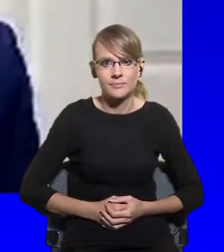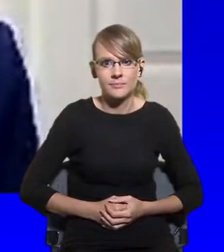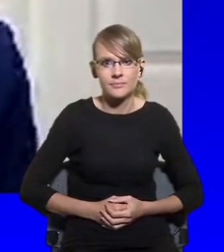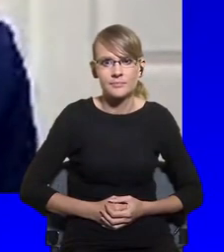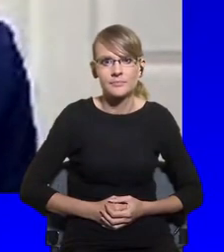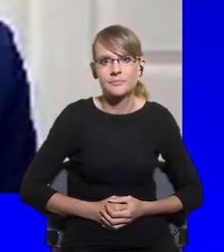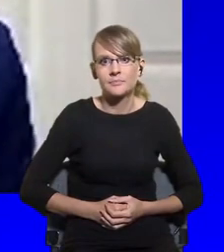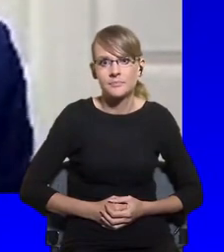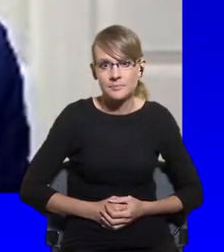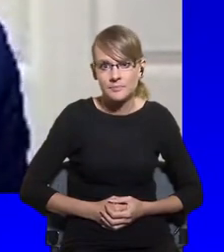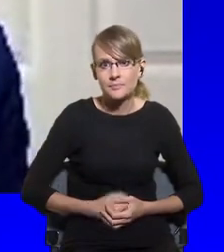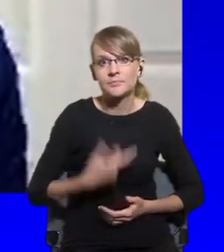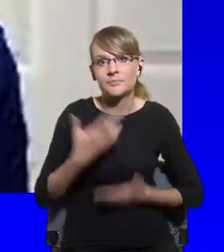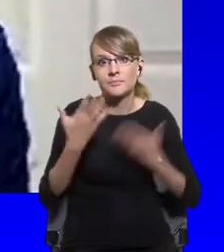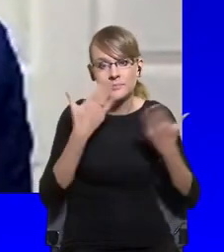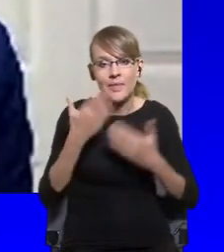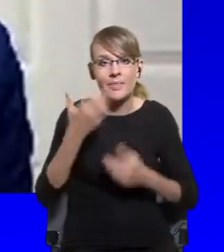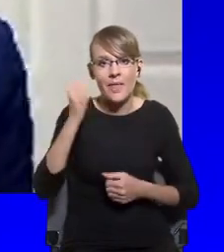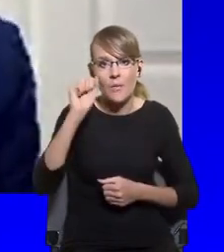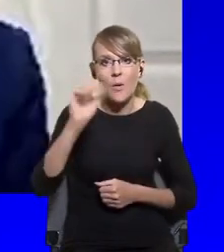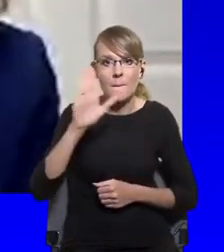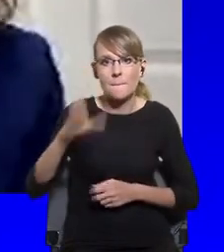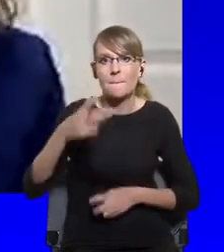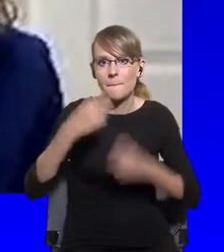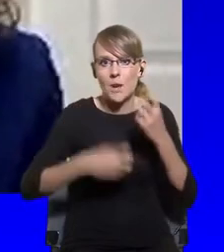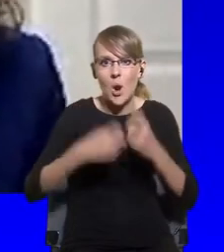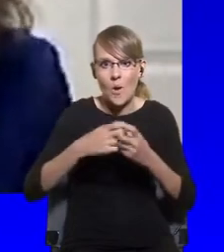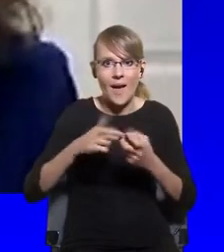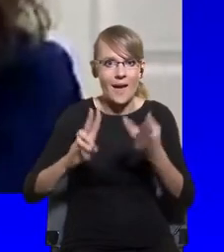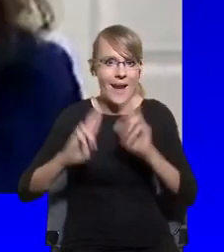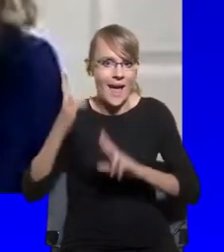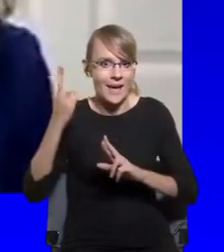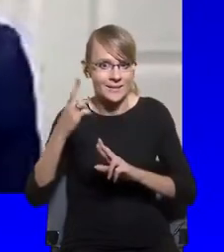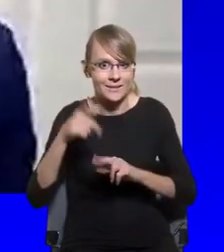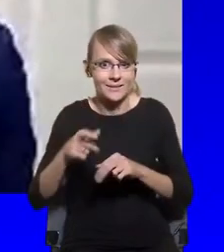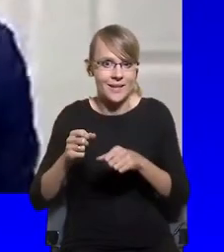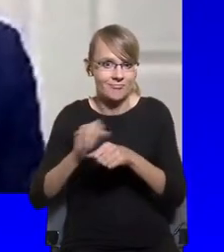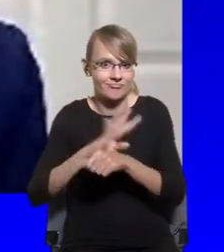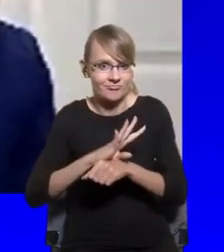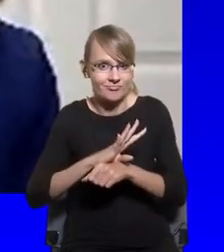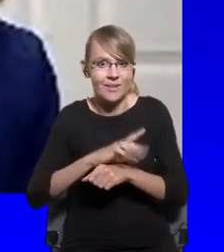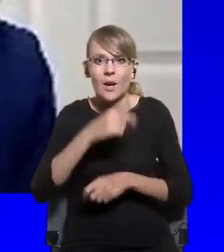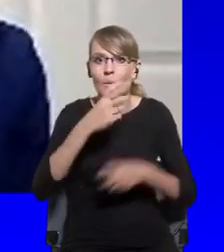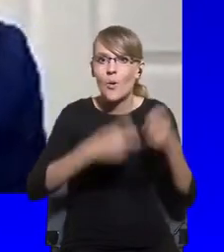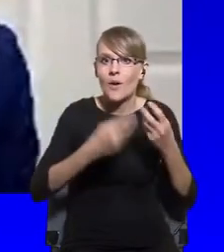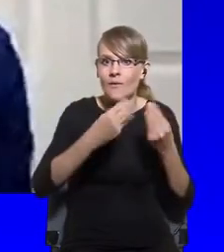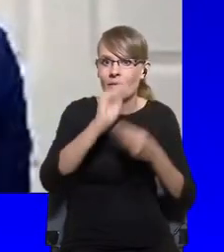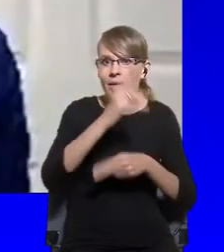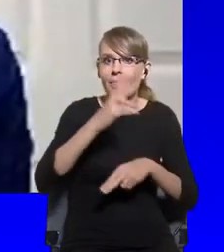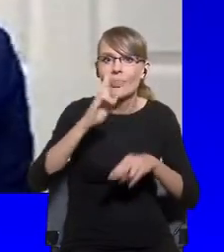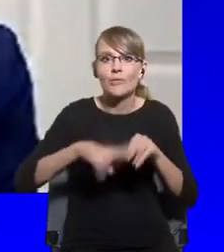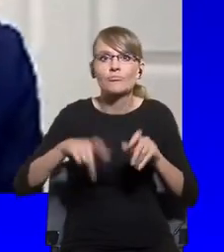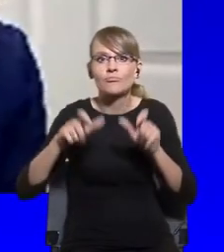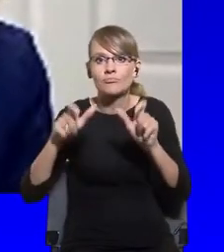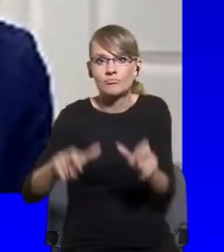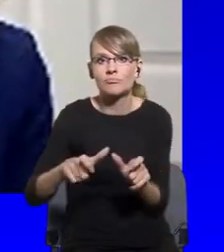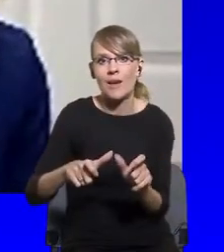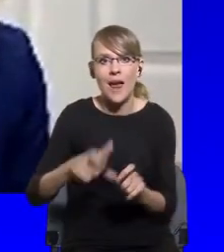more than authoritarian regimes in managing the pandemic.